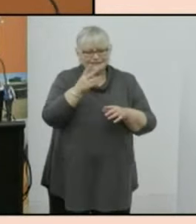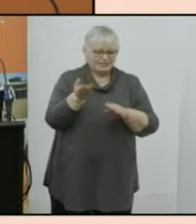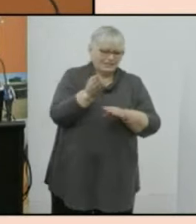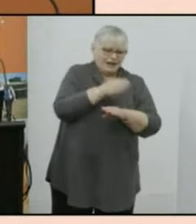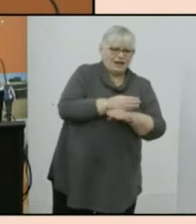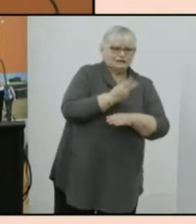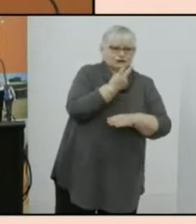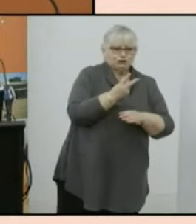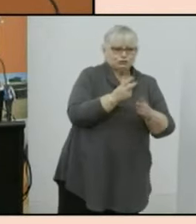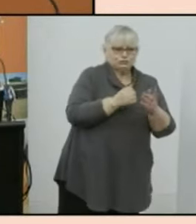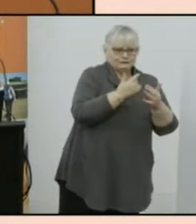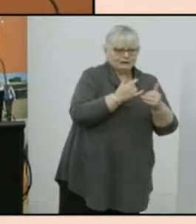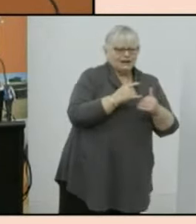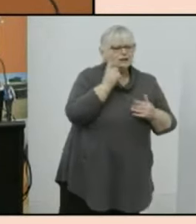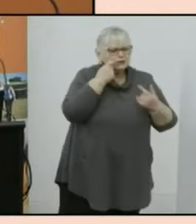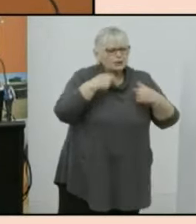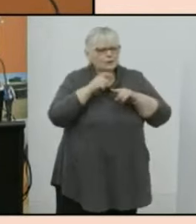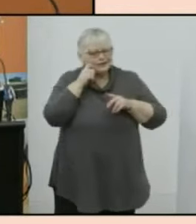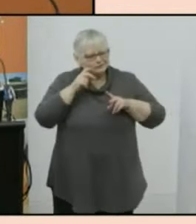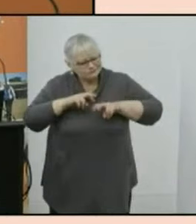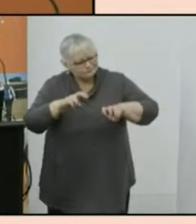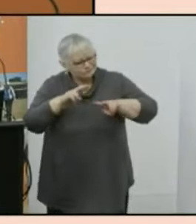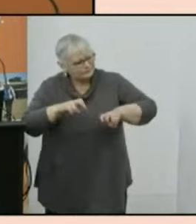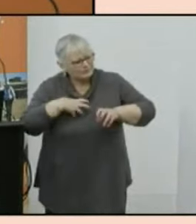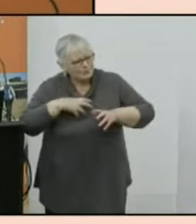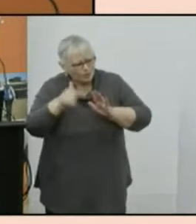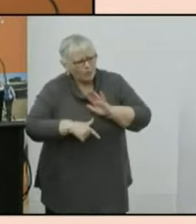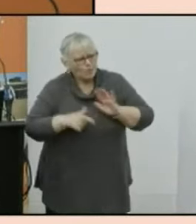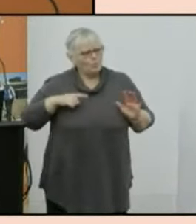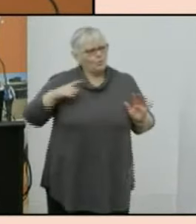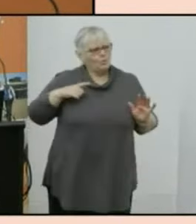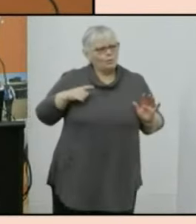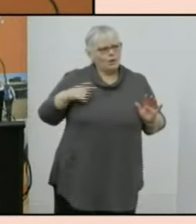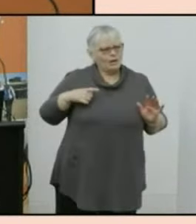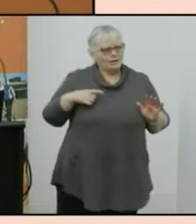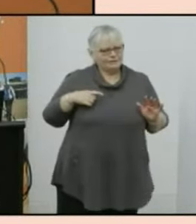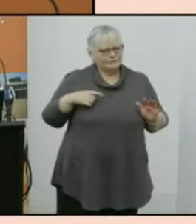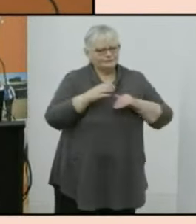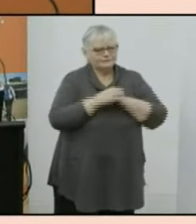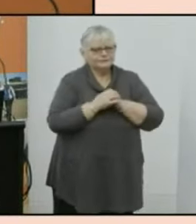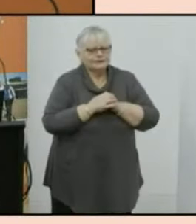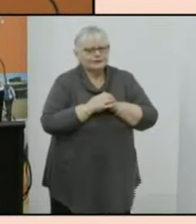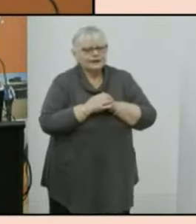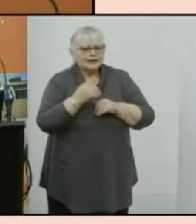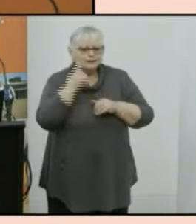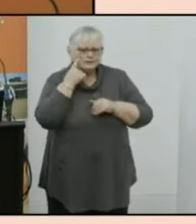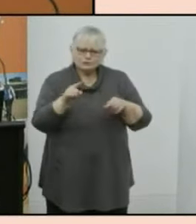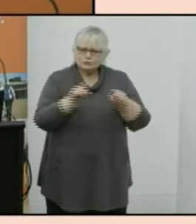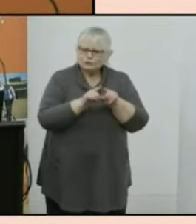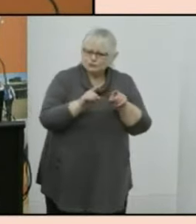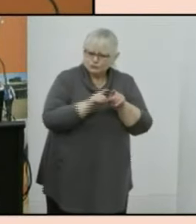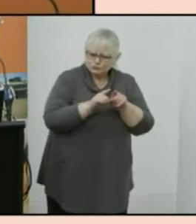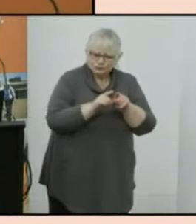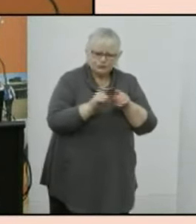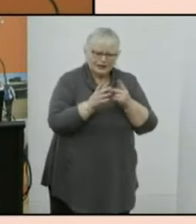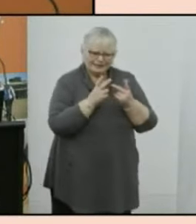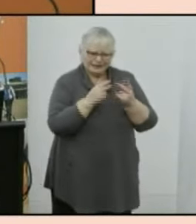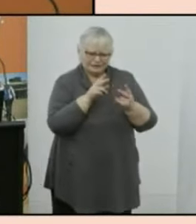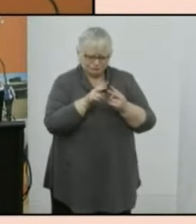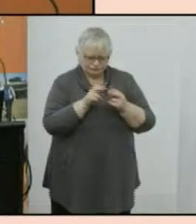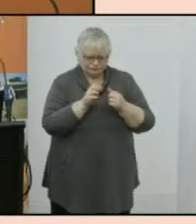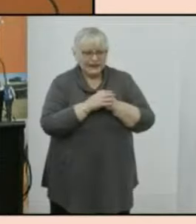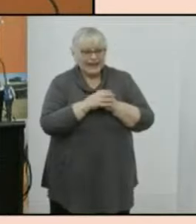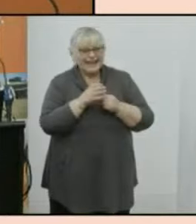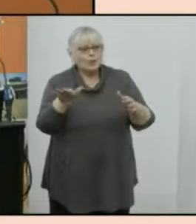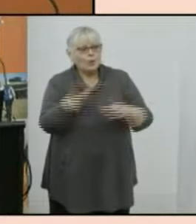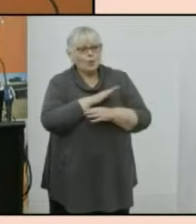the abs will examine this further the panel also made some other observations on matters of interest and these